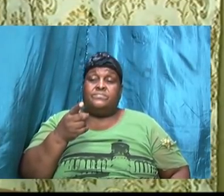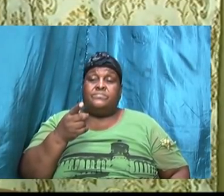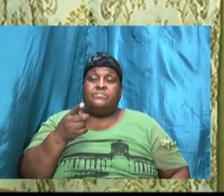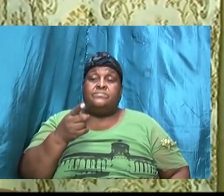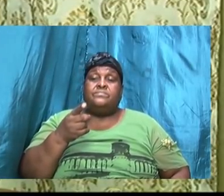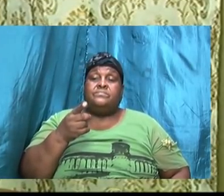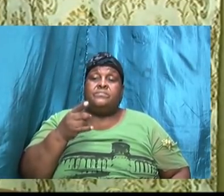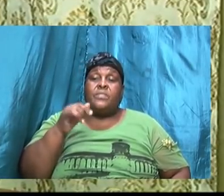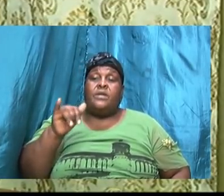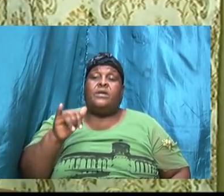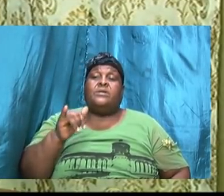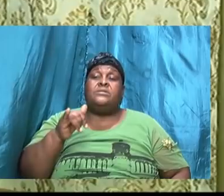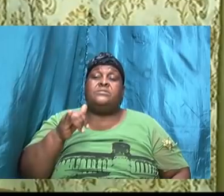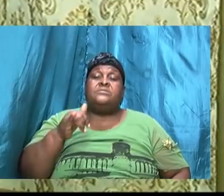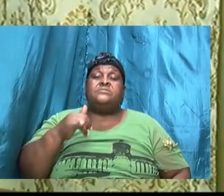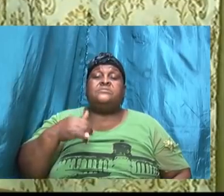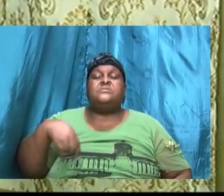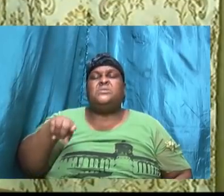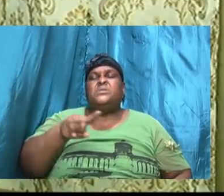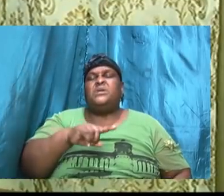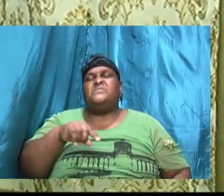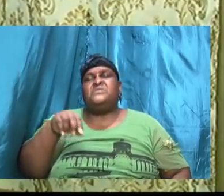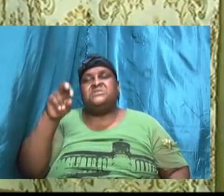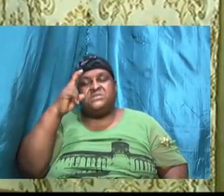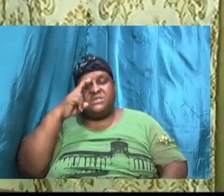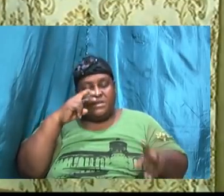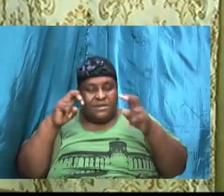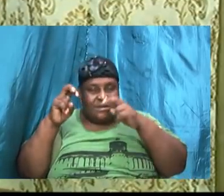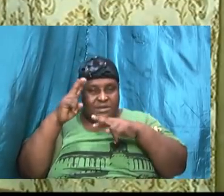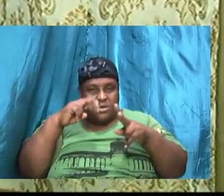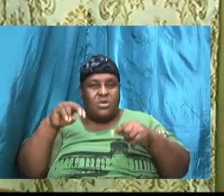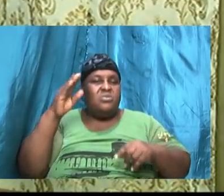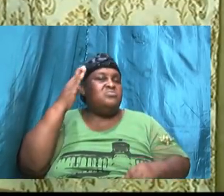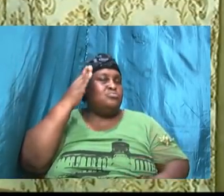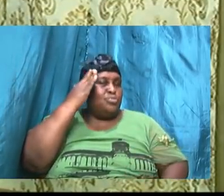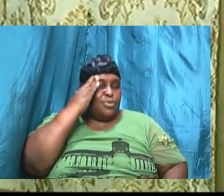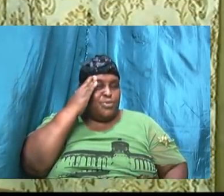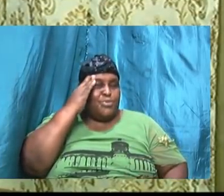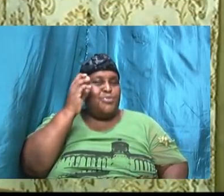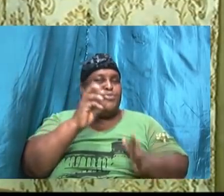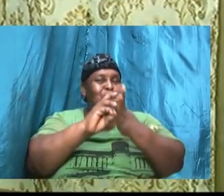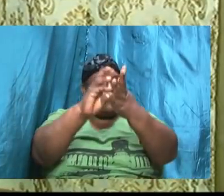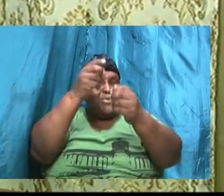was that we are going to seek to know the will of God